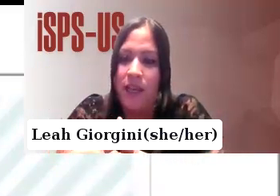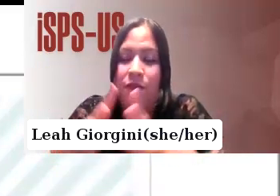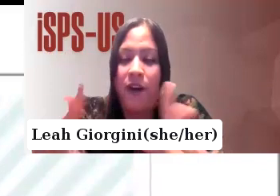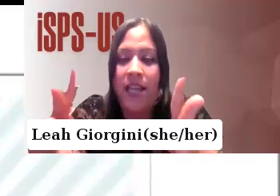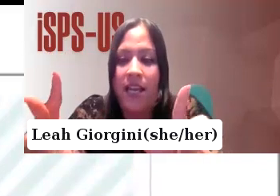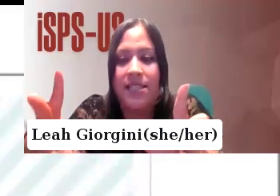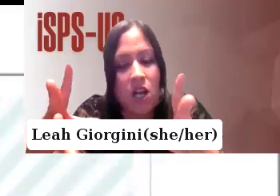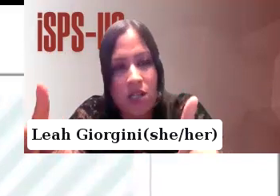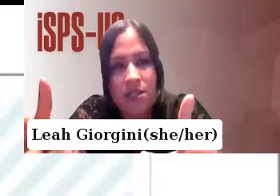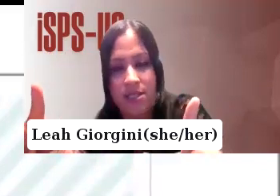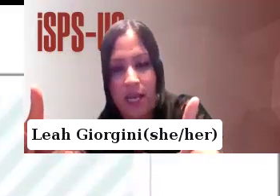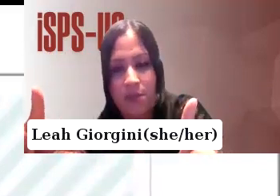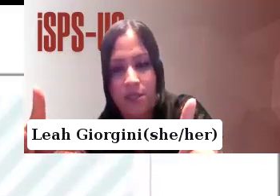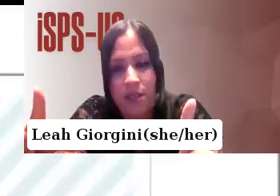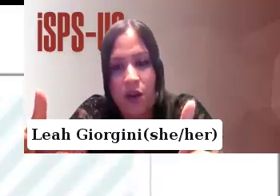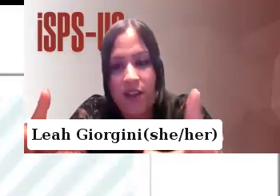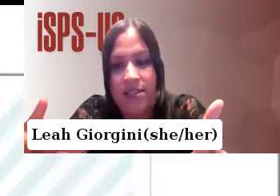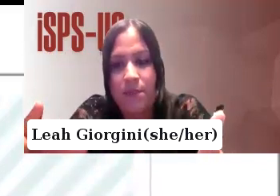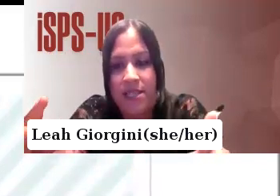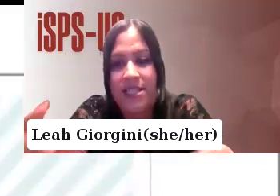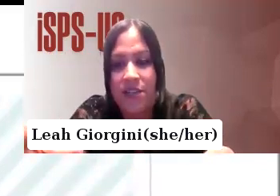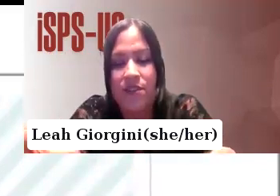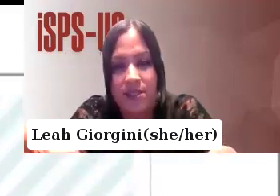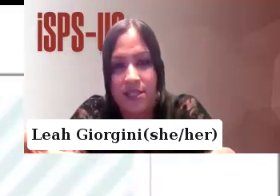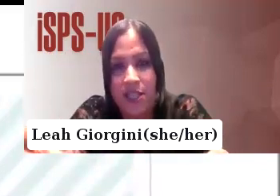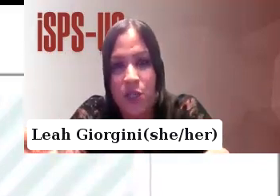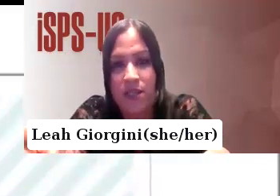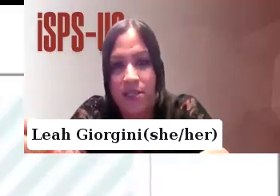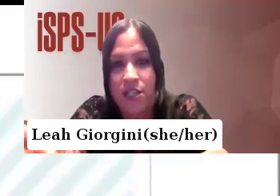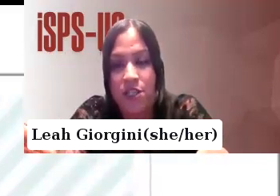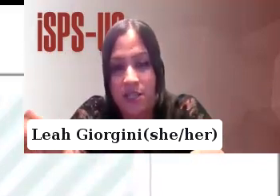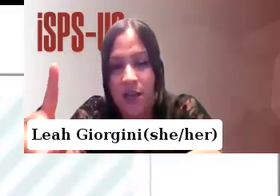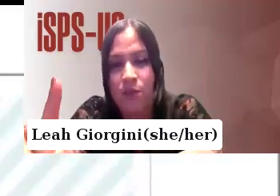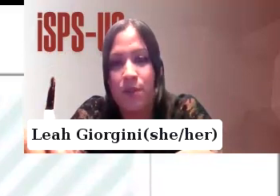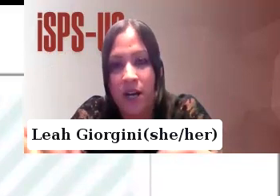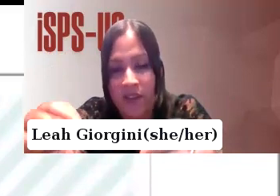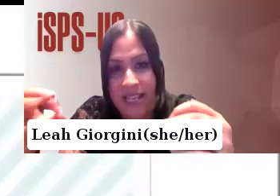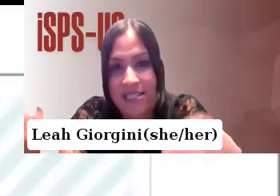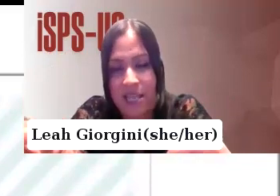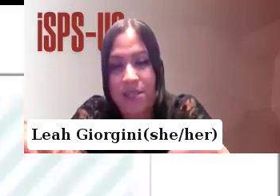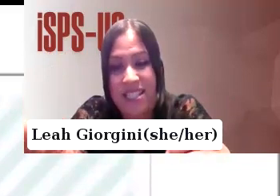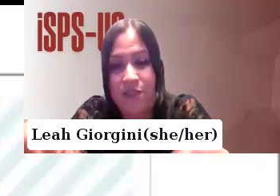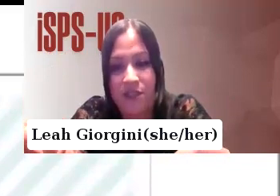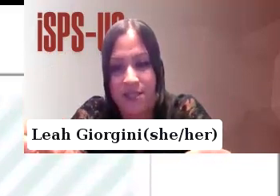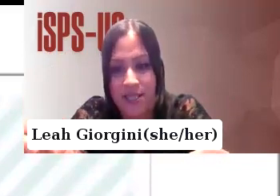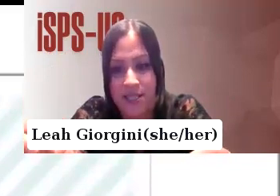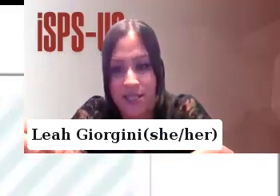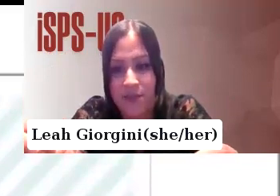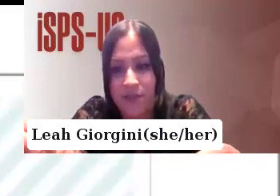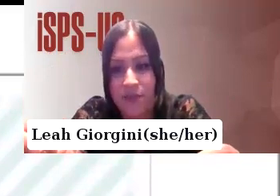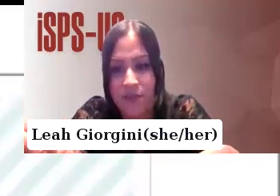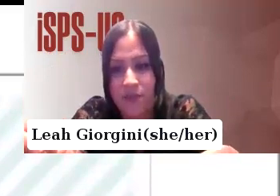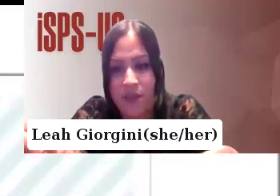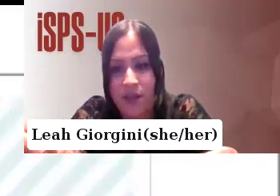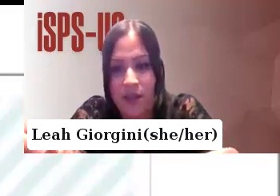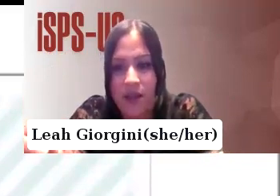it violates that concept of accepting differences in the human condition that was part of it accepting difference um